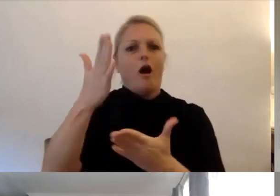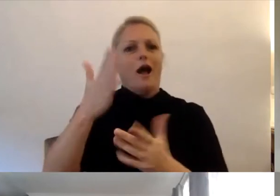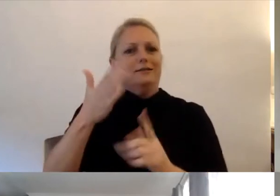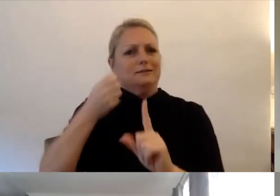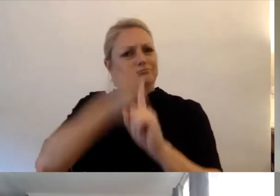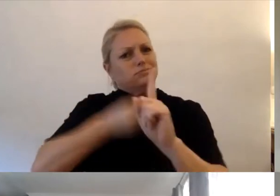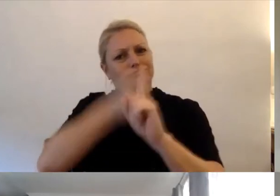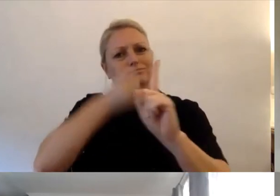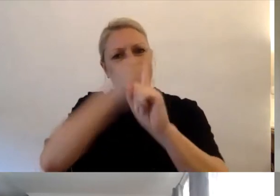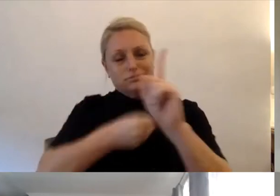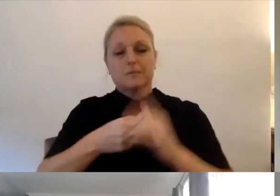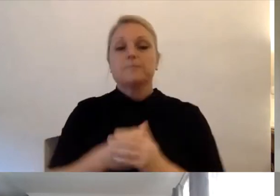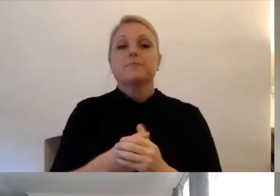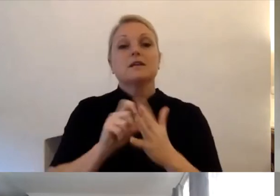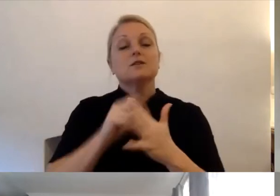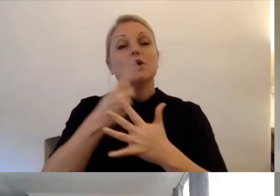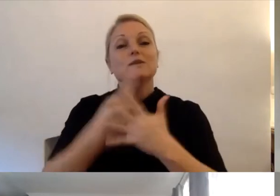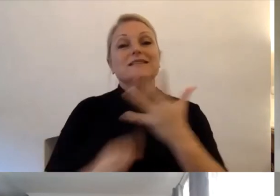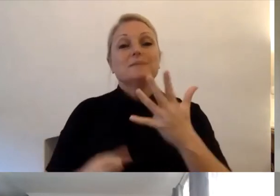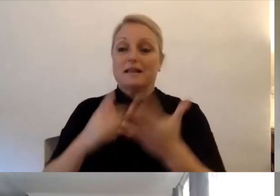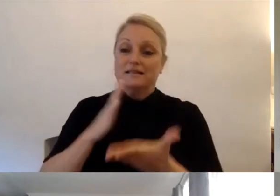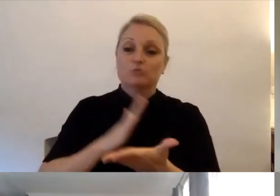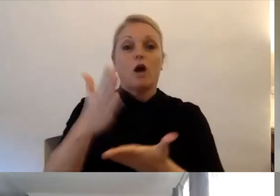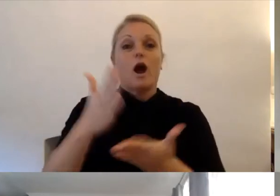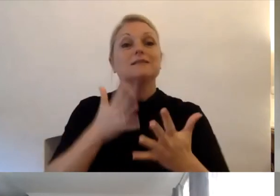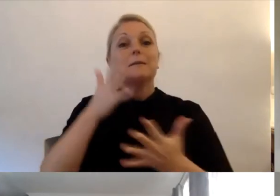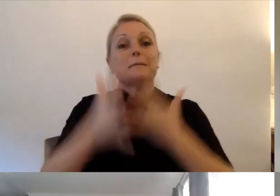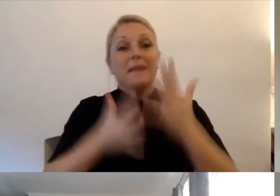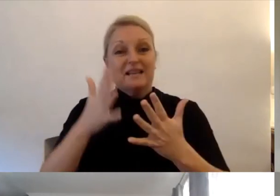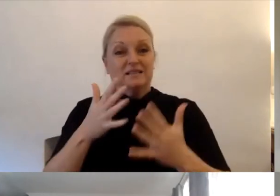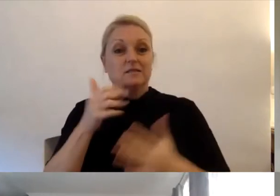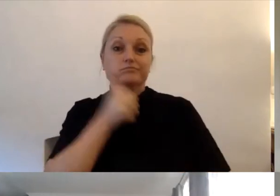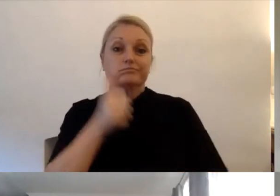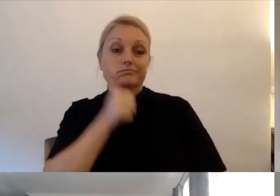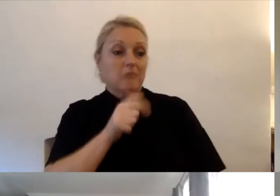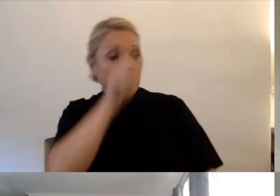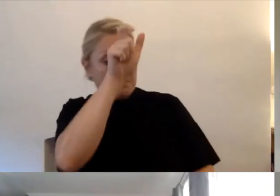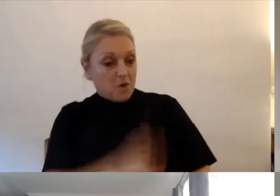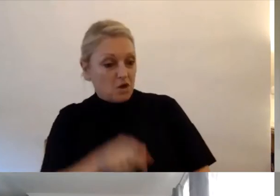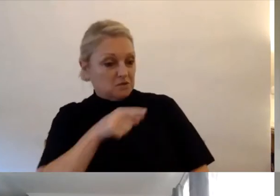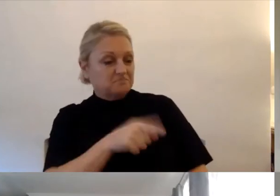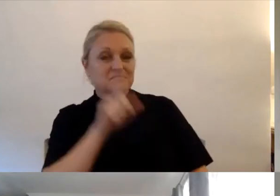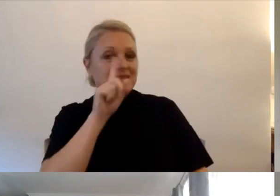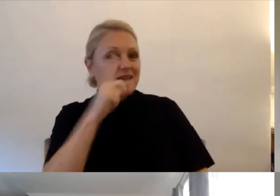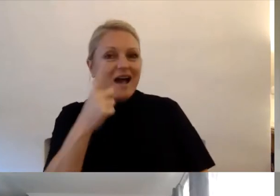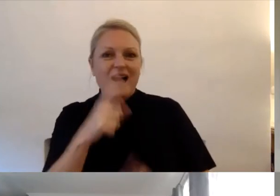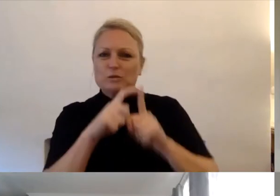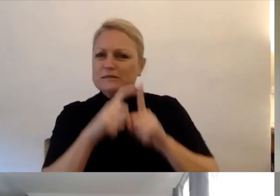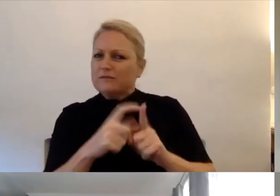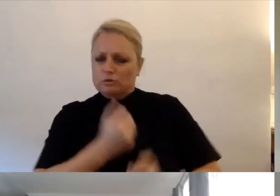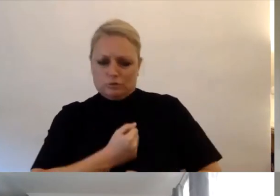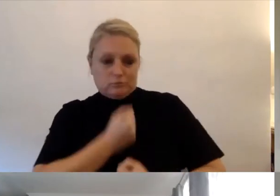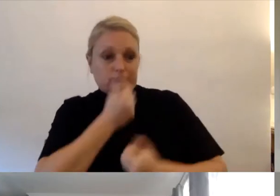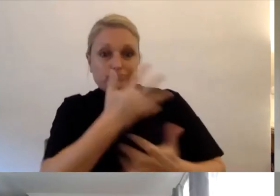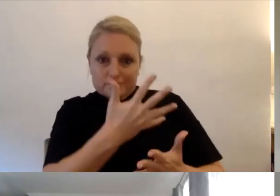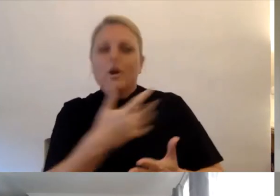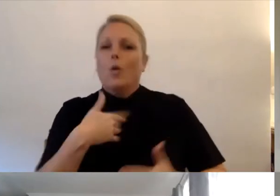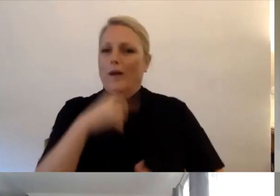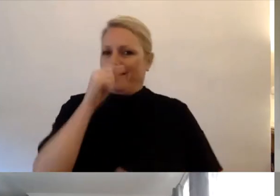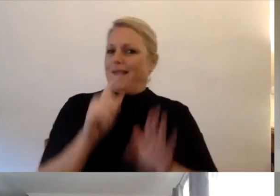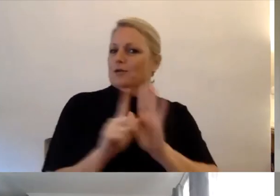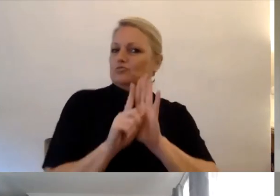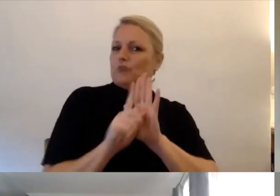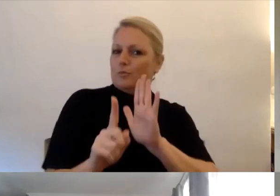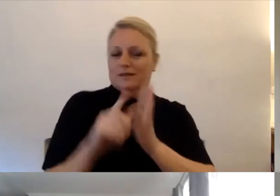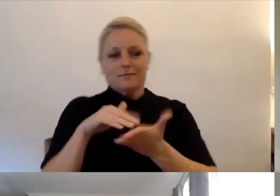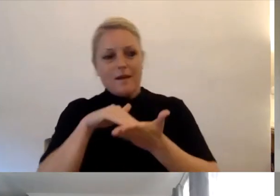or acting on behalf of a person to champion their rights and when we talk about disability advocacy we see that through a disability